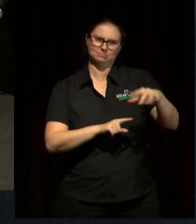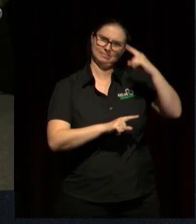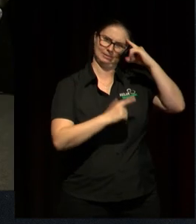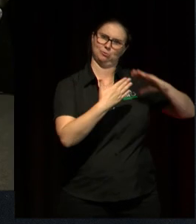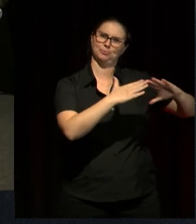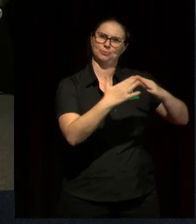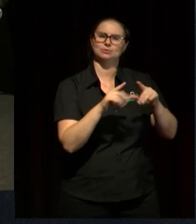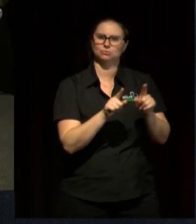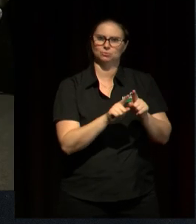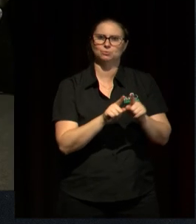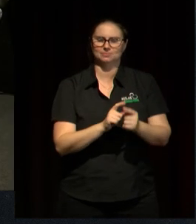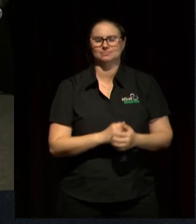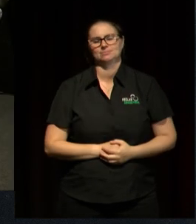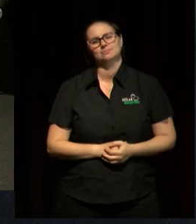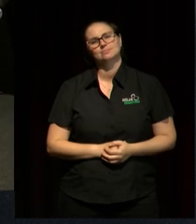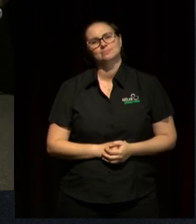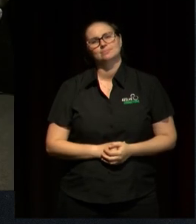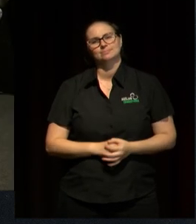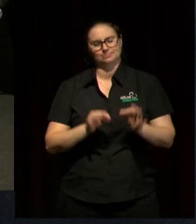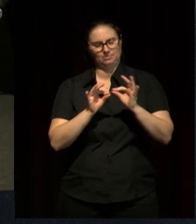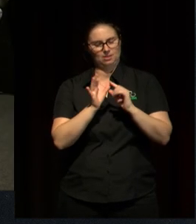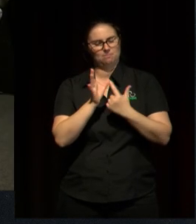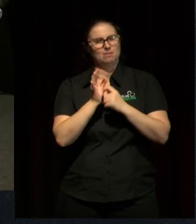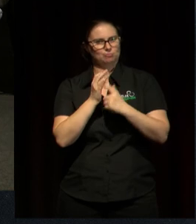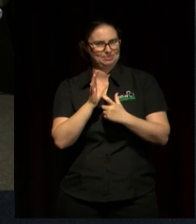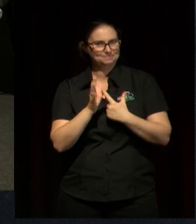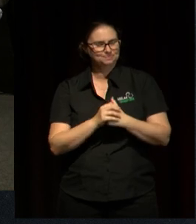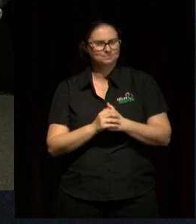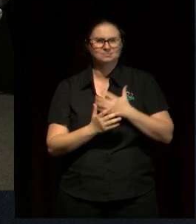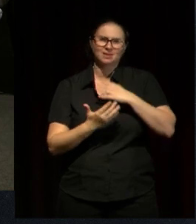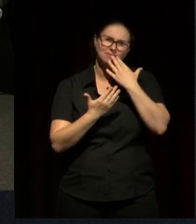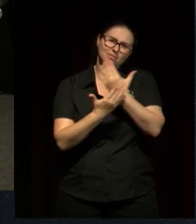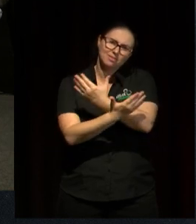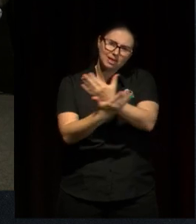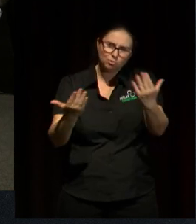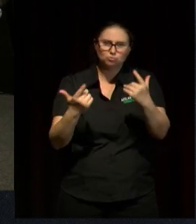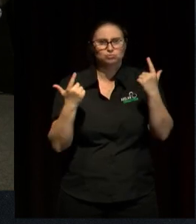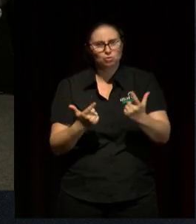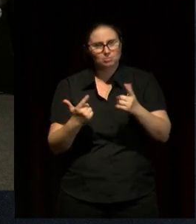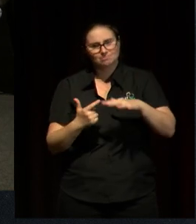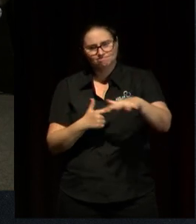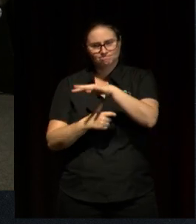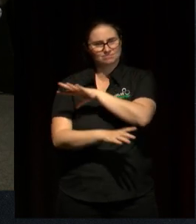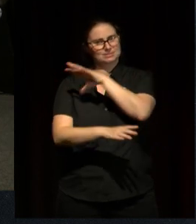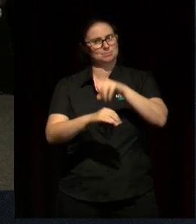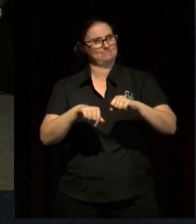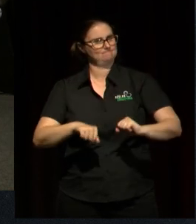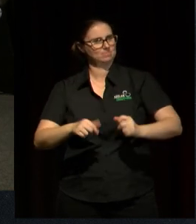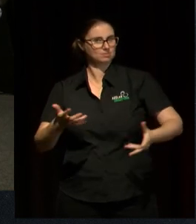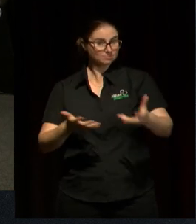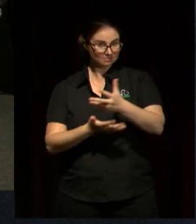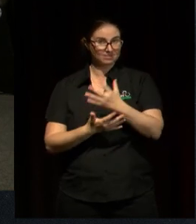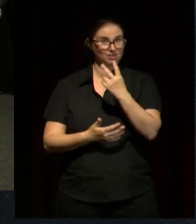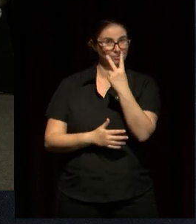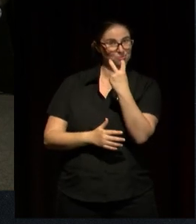So I'd like to thank you all very much for participating tonight in this conversation. We have, oh, we